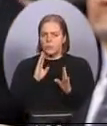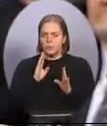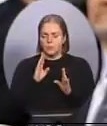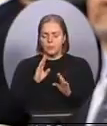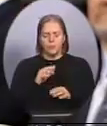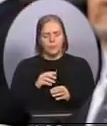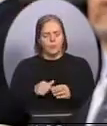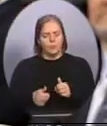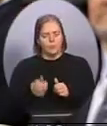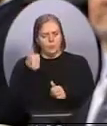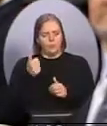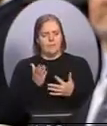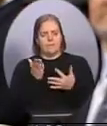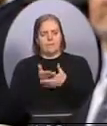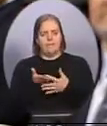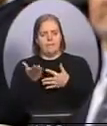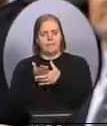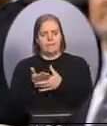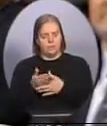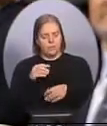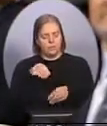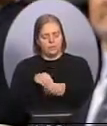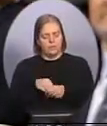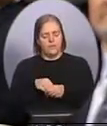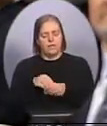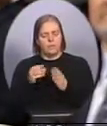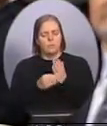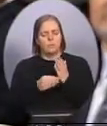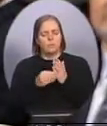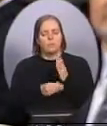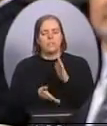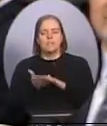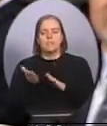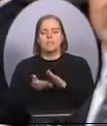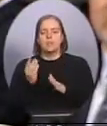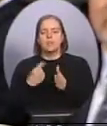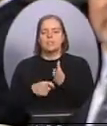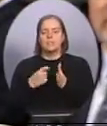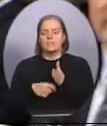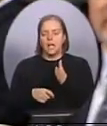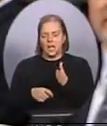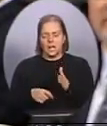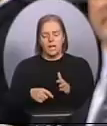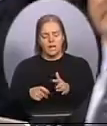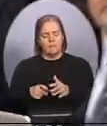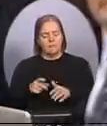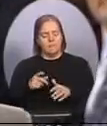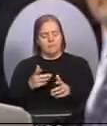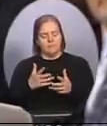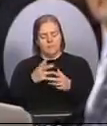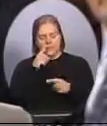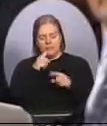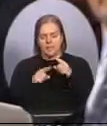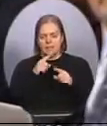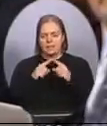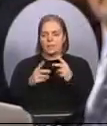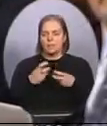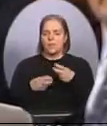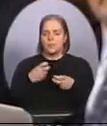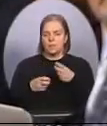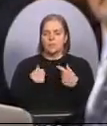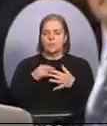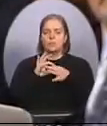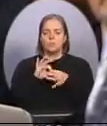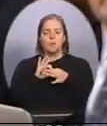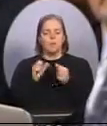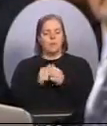40%. Tax evasion is an international problem, and Canada works very closely with our partners to share information and to share